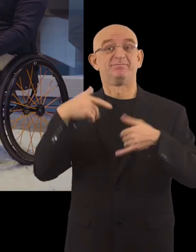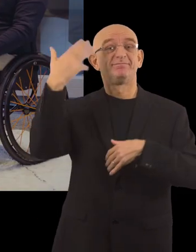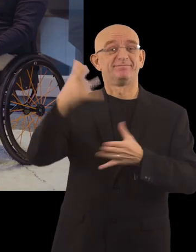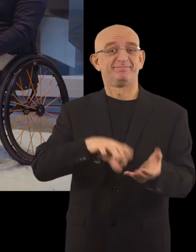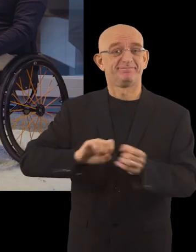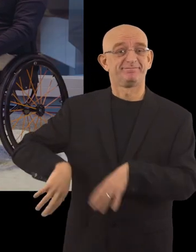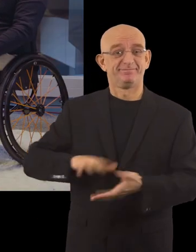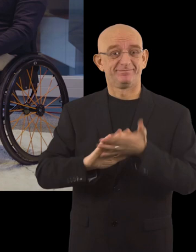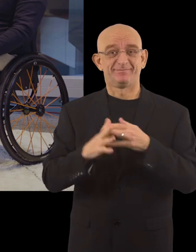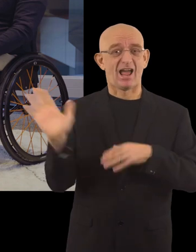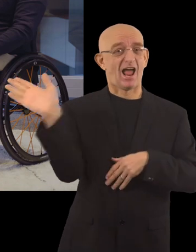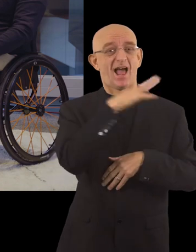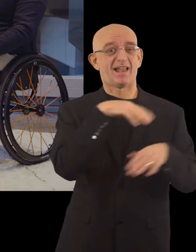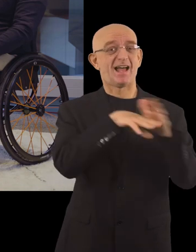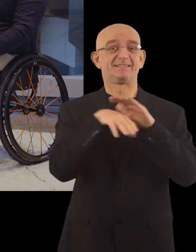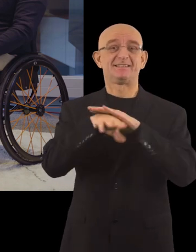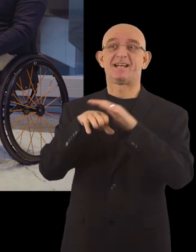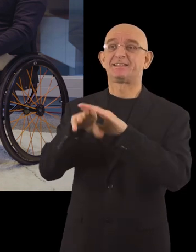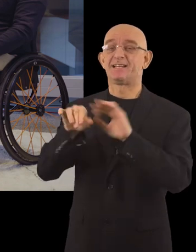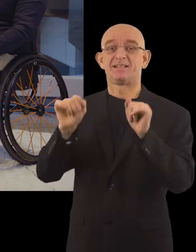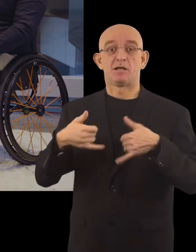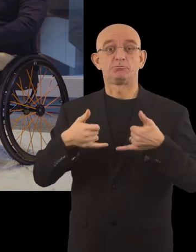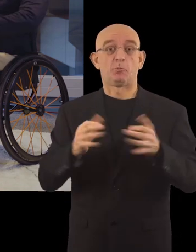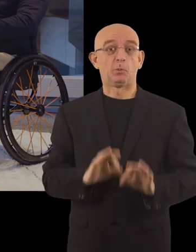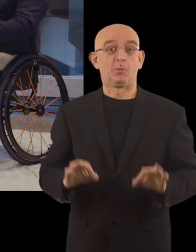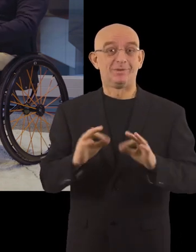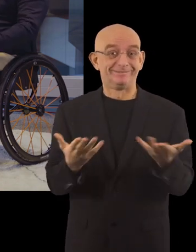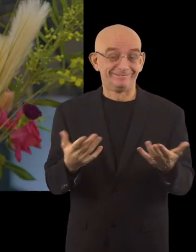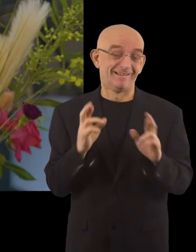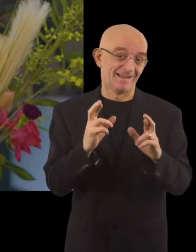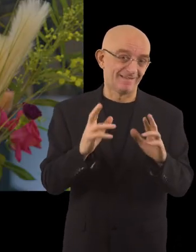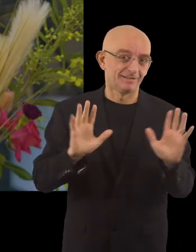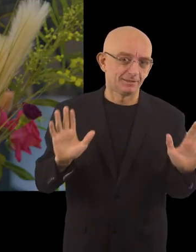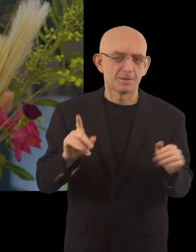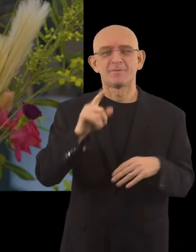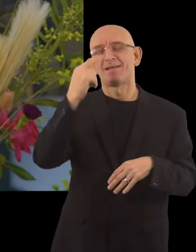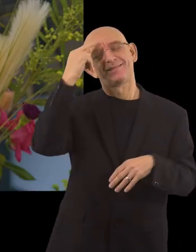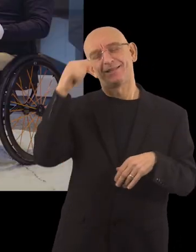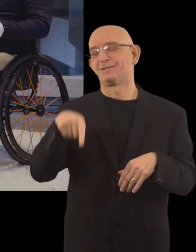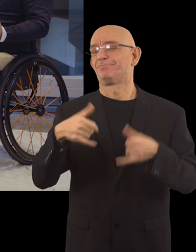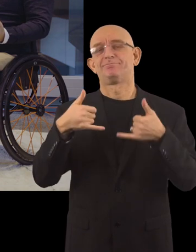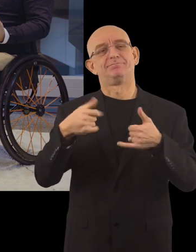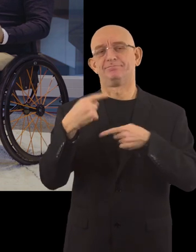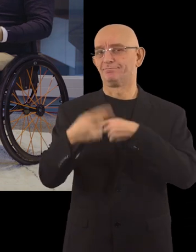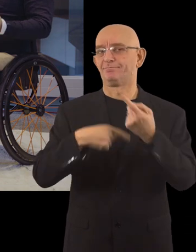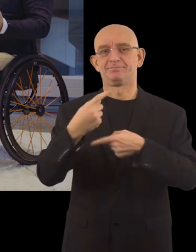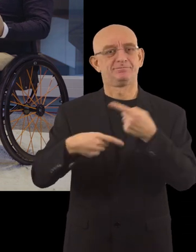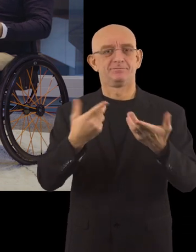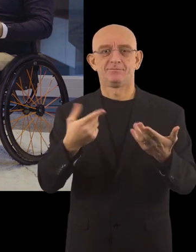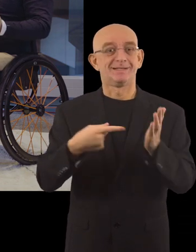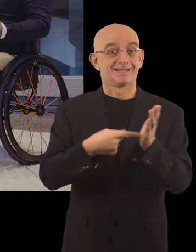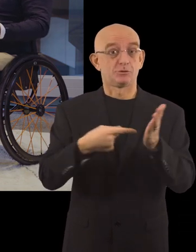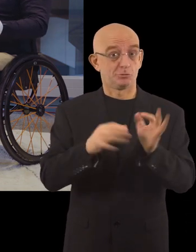When inclusion is so obvious, we don't even have to award it. Let's hope so. I think it's always going to be a topic. I mean,